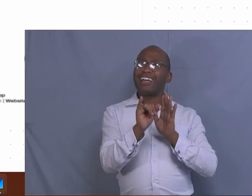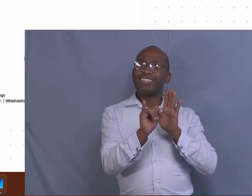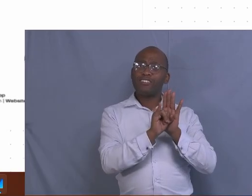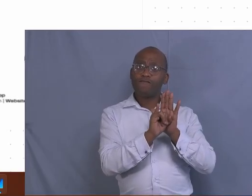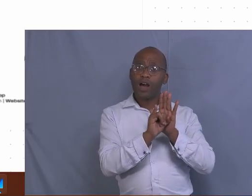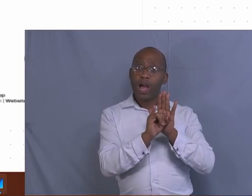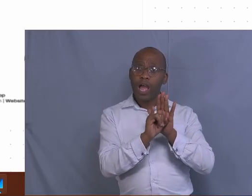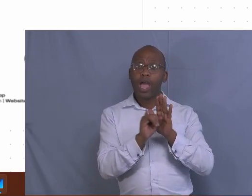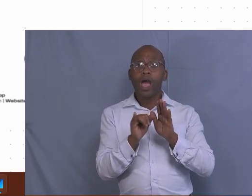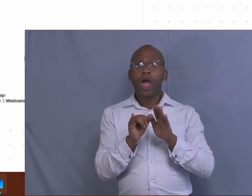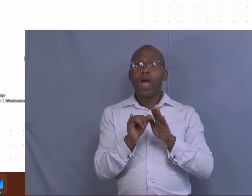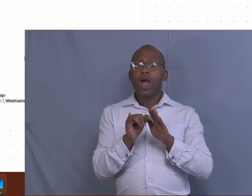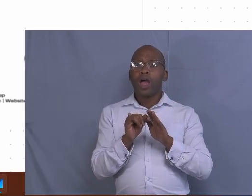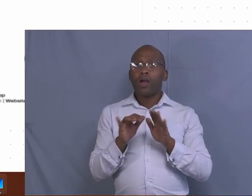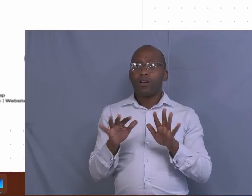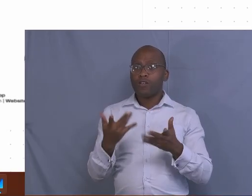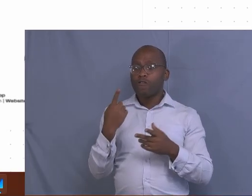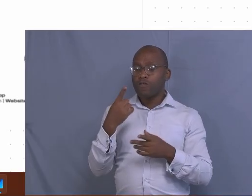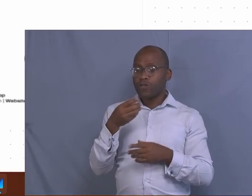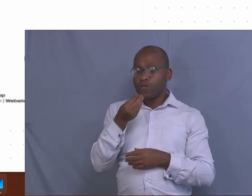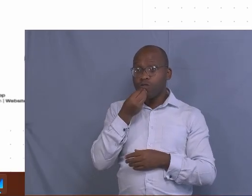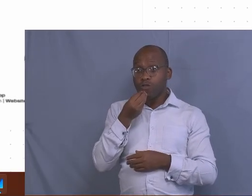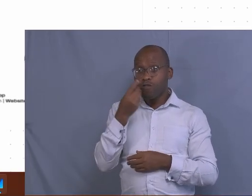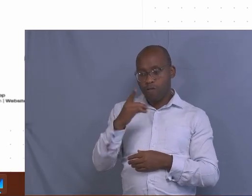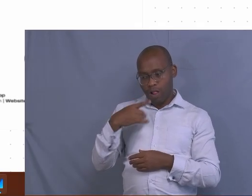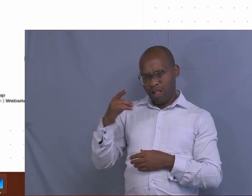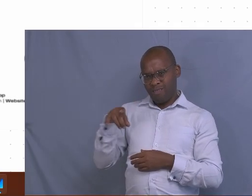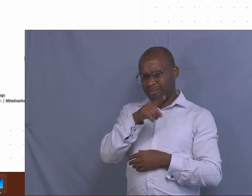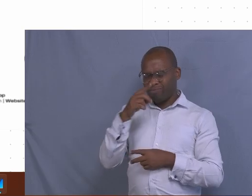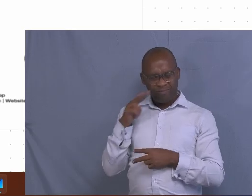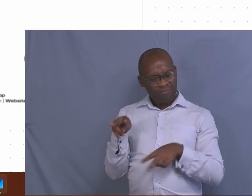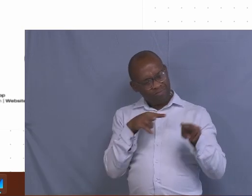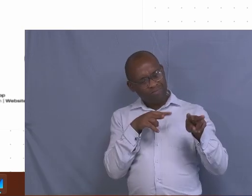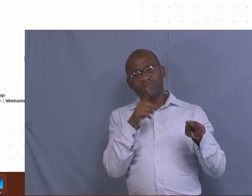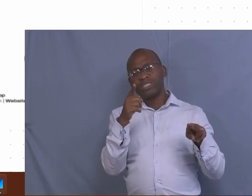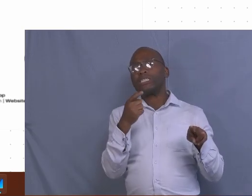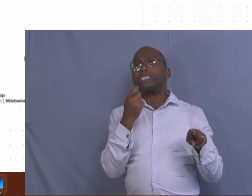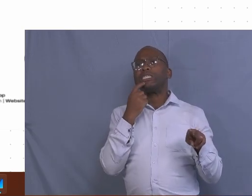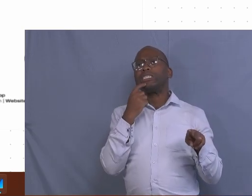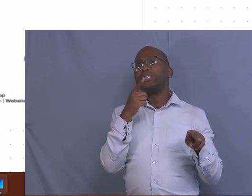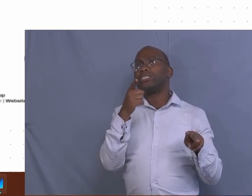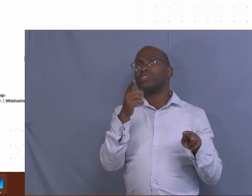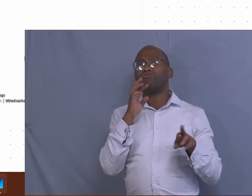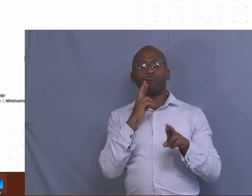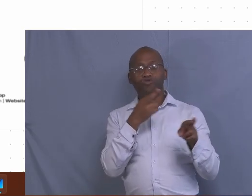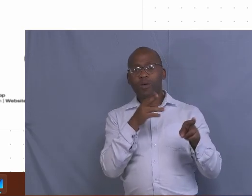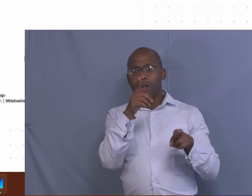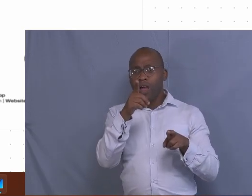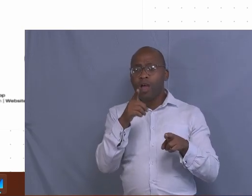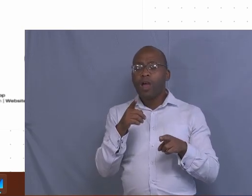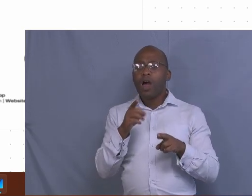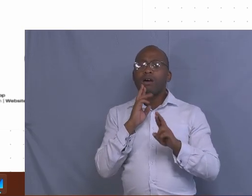livestock. Of course, if you look at this one, it's very easy to answer. Then you can answer it in the comment section.